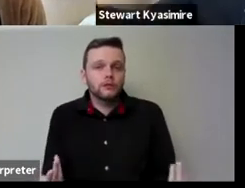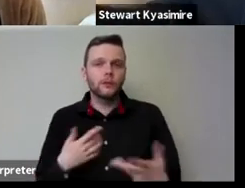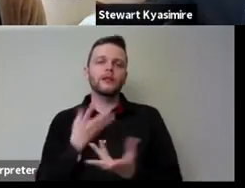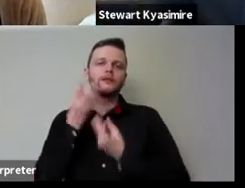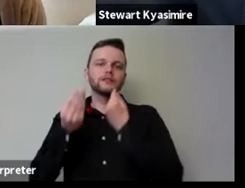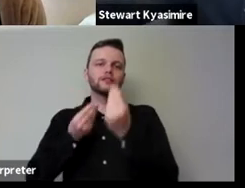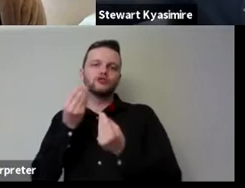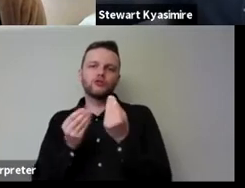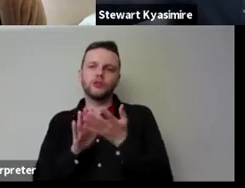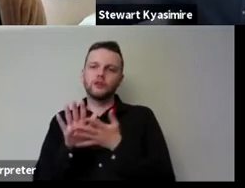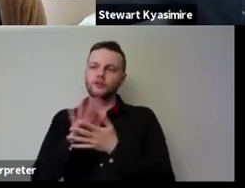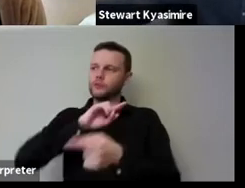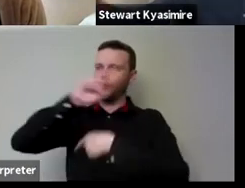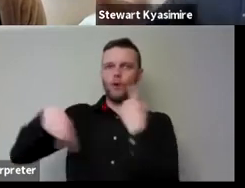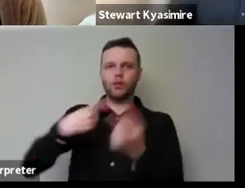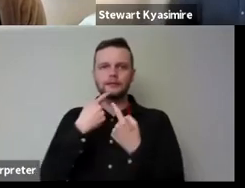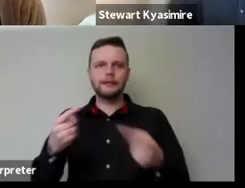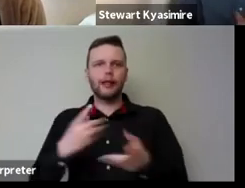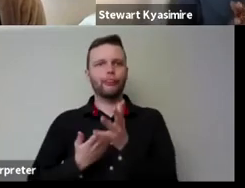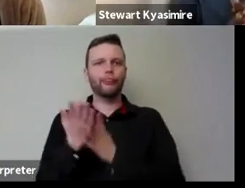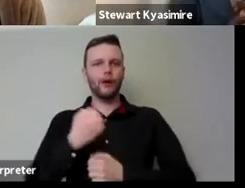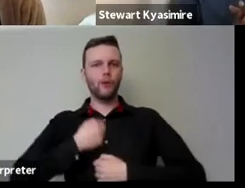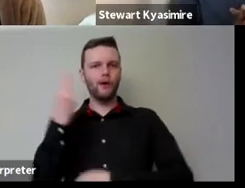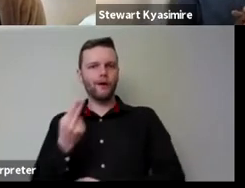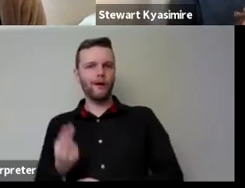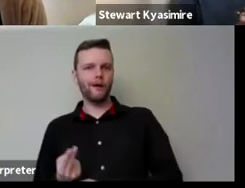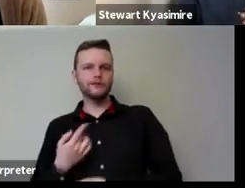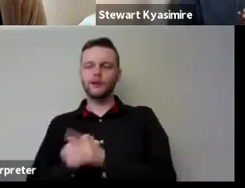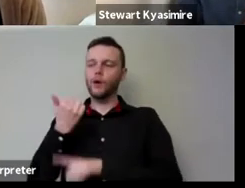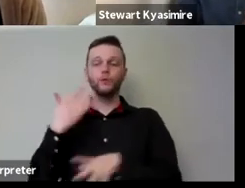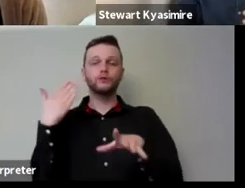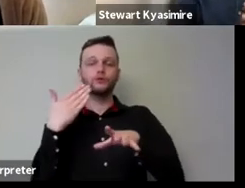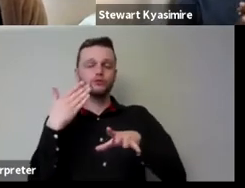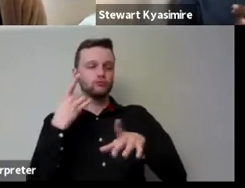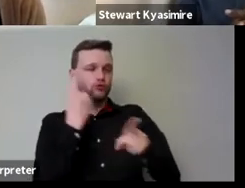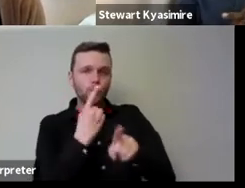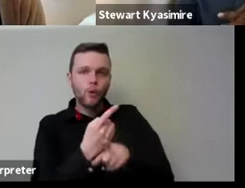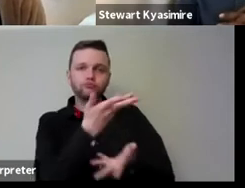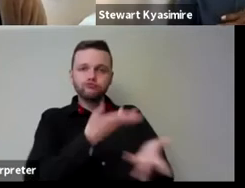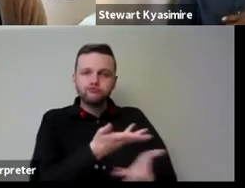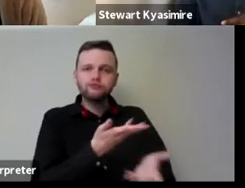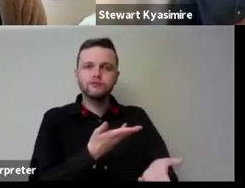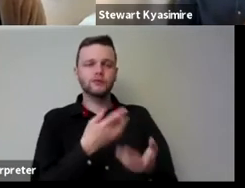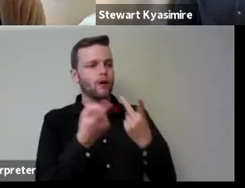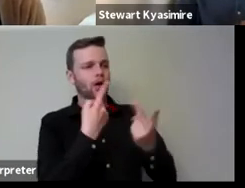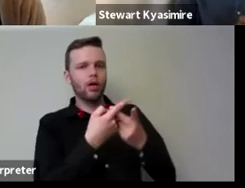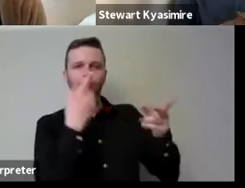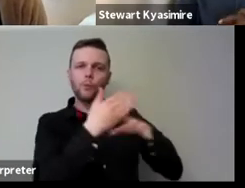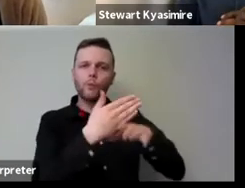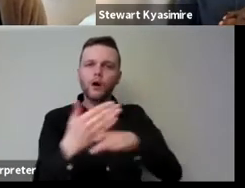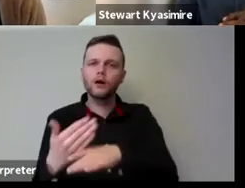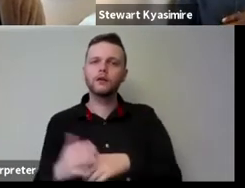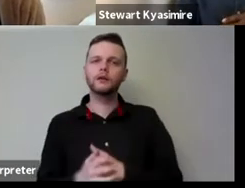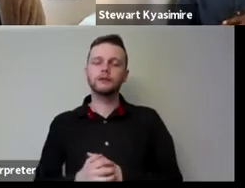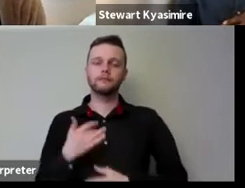for for all of us to tell through our art and through the way that we talk to people that do other kinds of work and